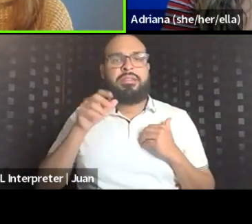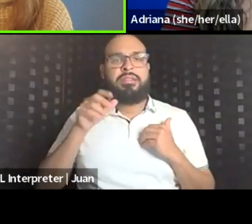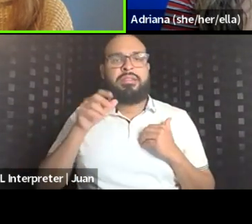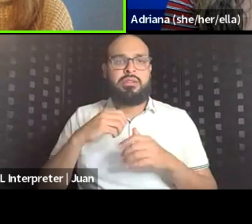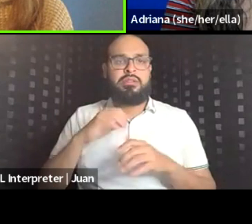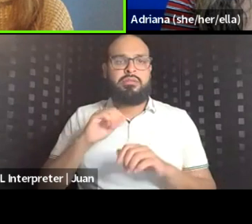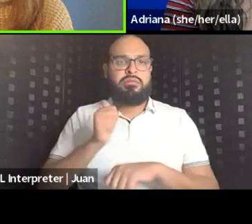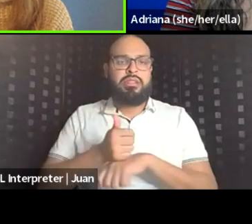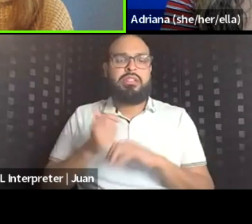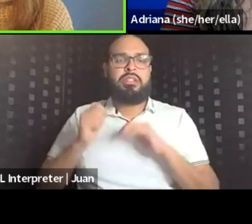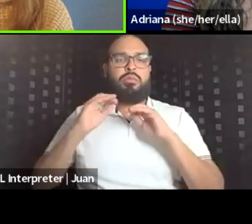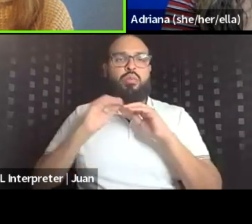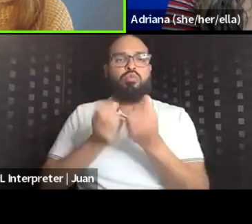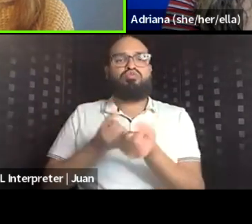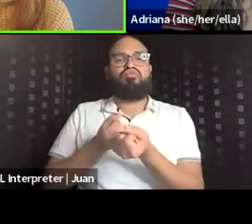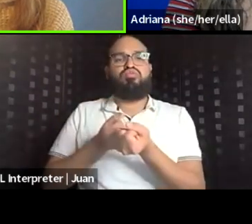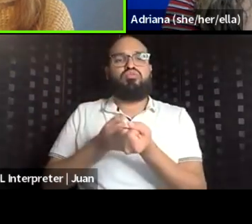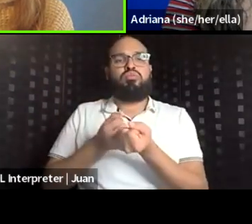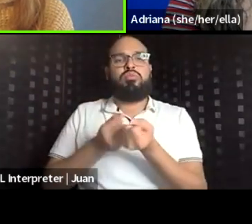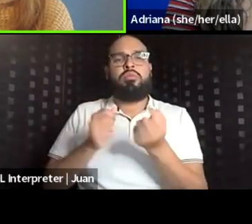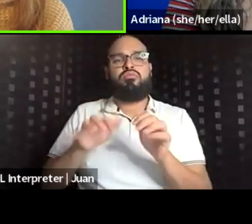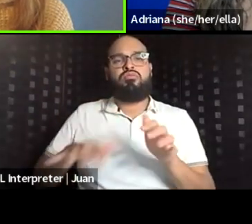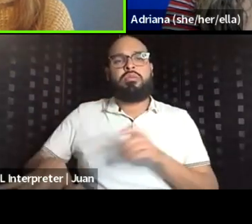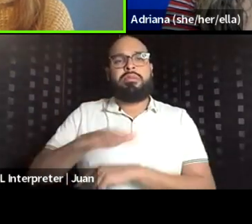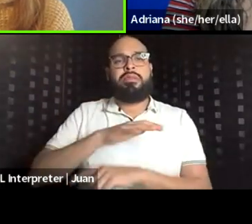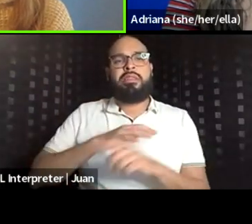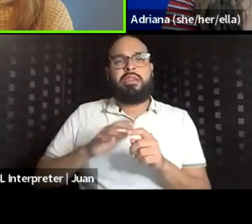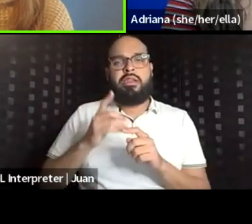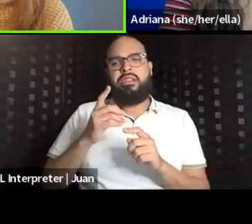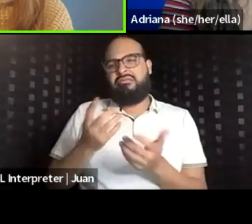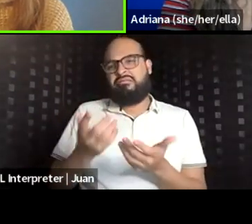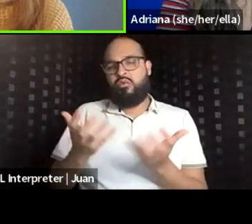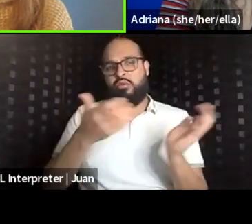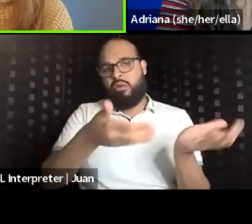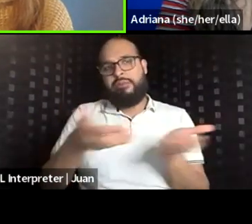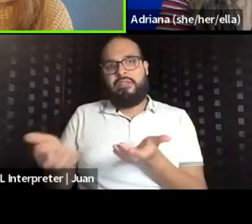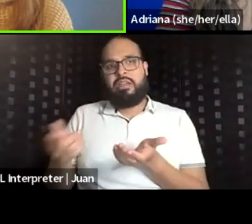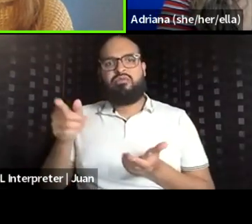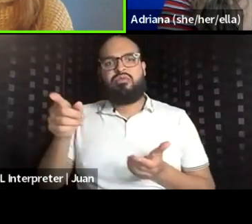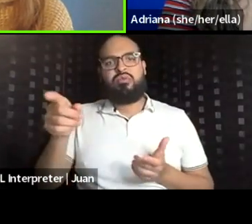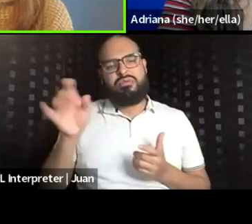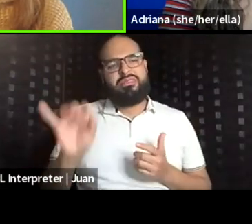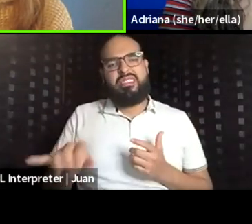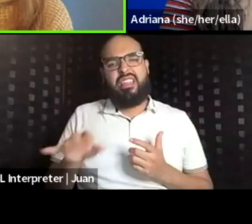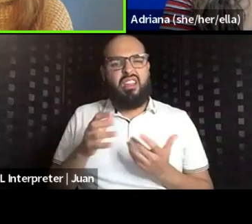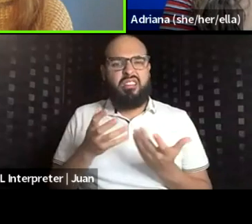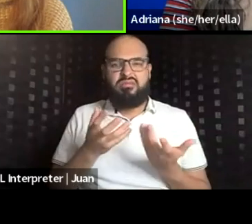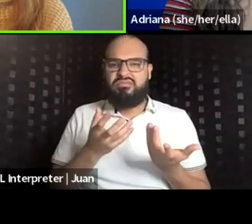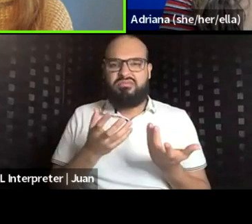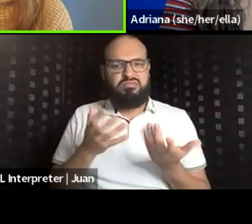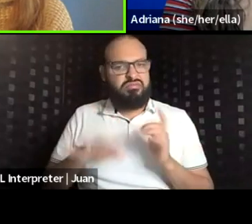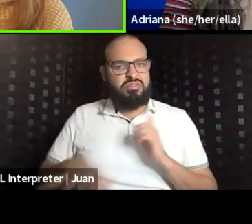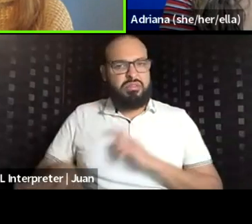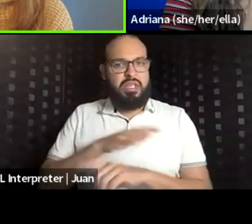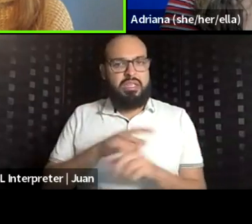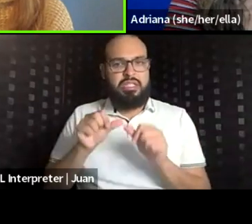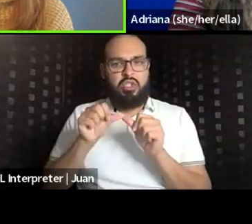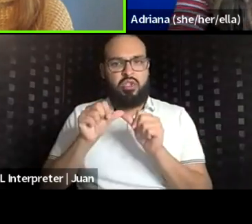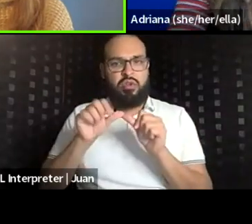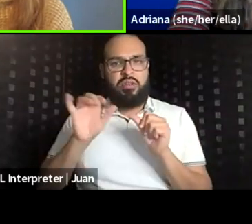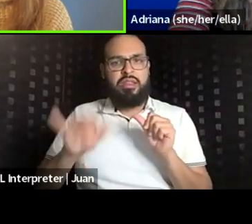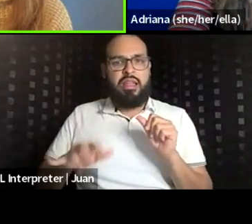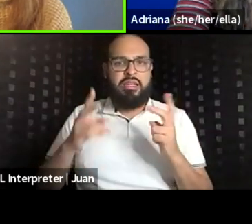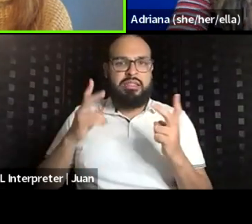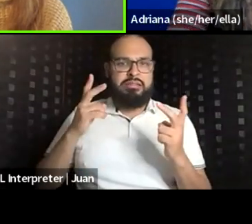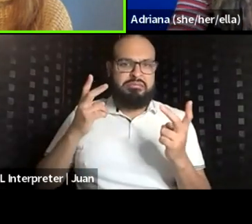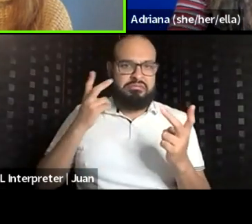year. So we would love to invite you to that space and continue this visibility, just increasing it so